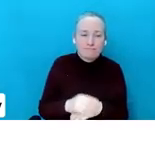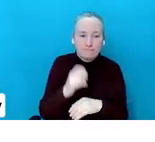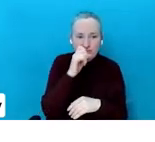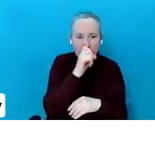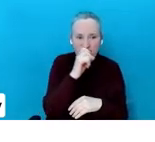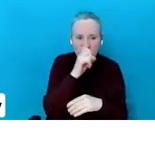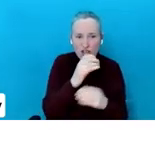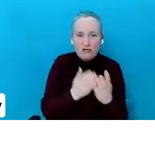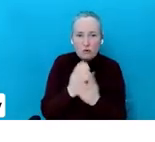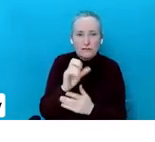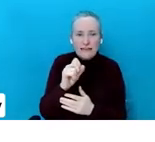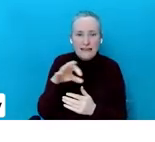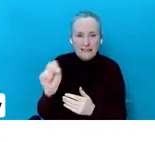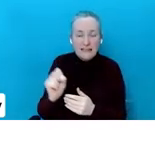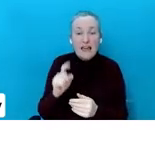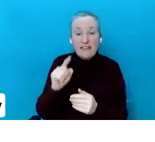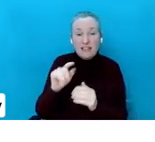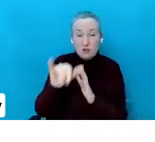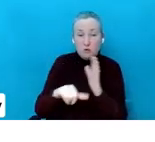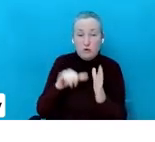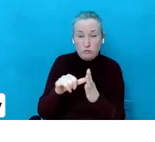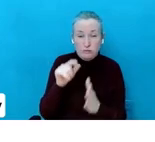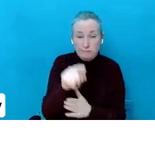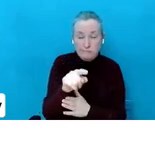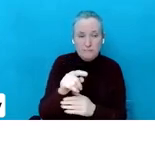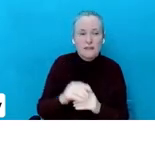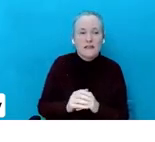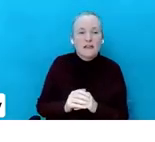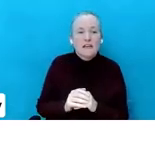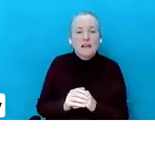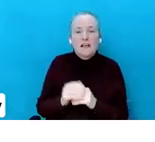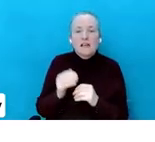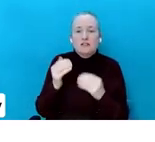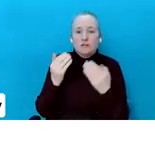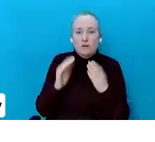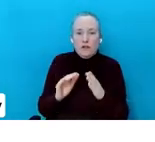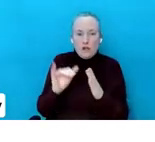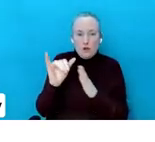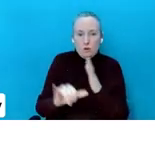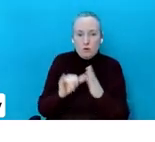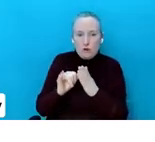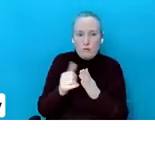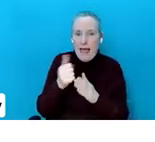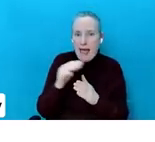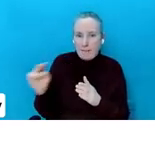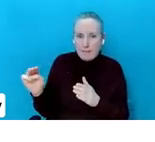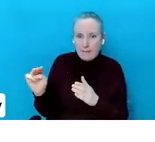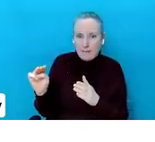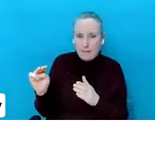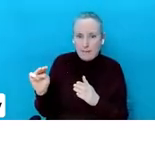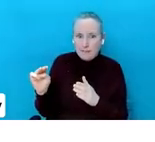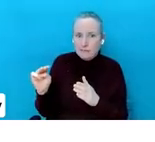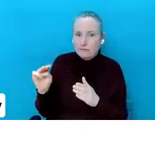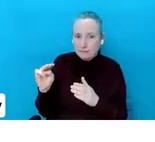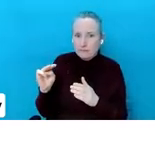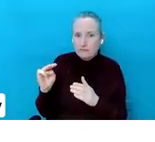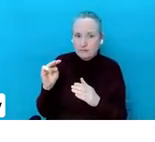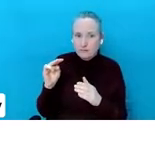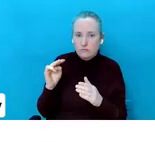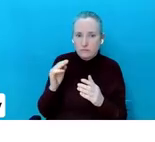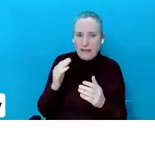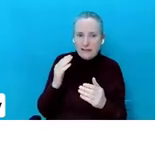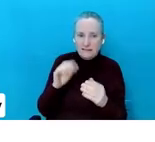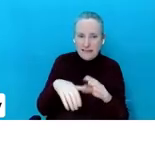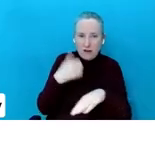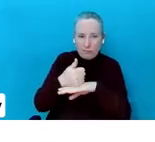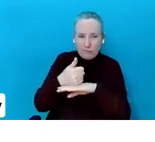So that is YouTube. So that's just showing you on the YouTube app, the restrictions that you can put in. And bear in